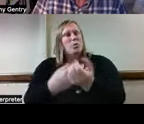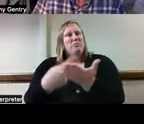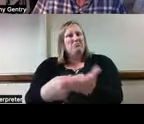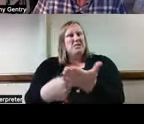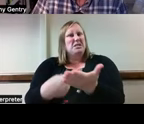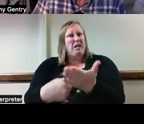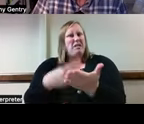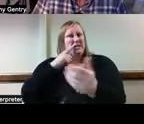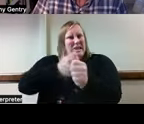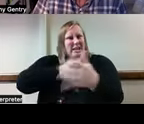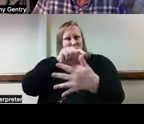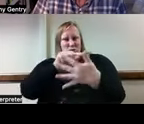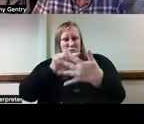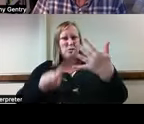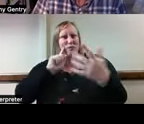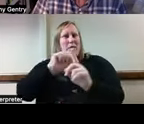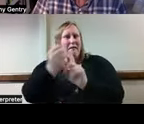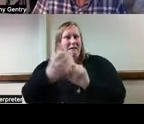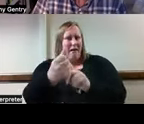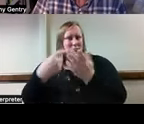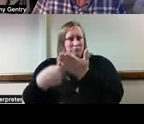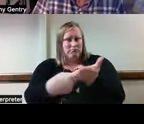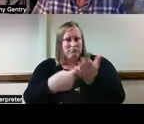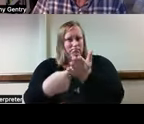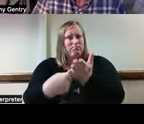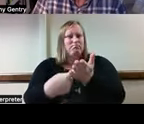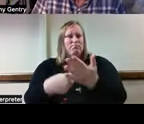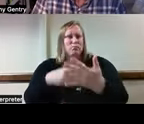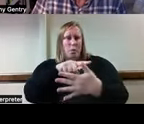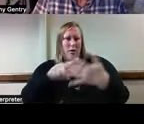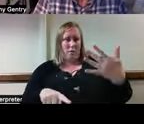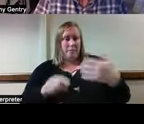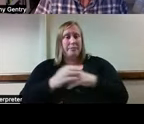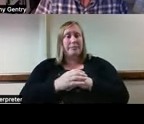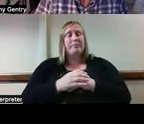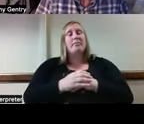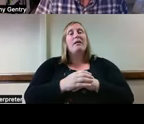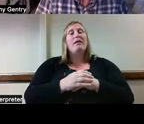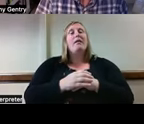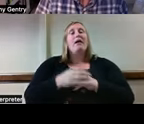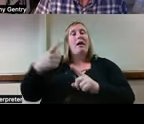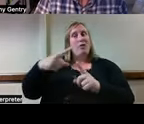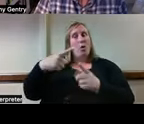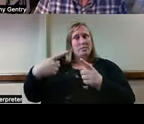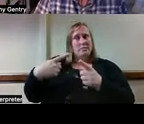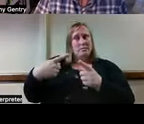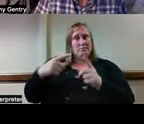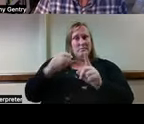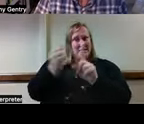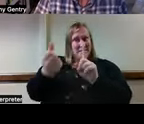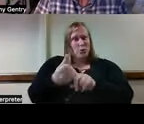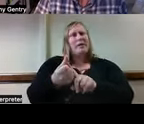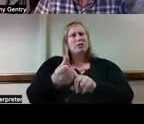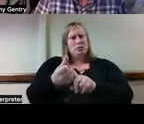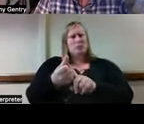case studies that we just discussed. Ethical dilemmas require informed collaborative problem